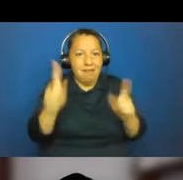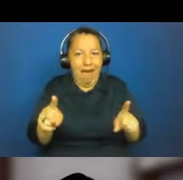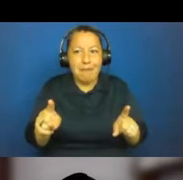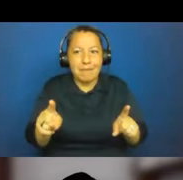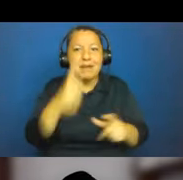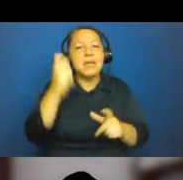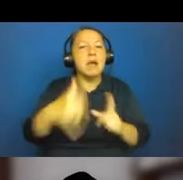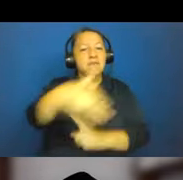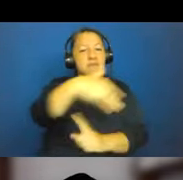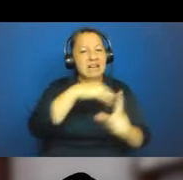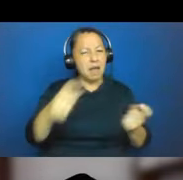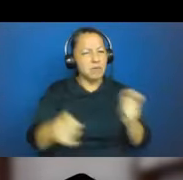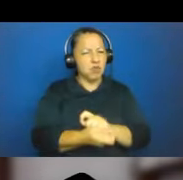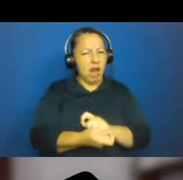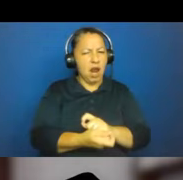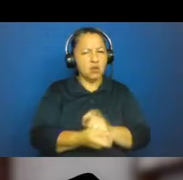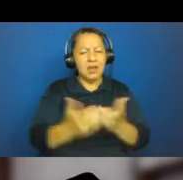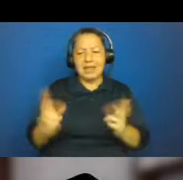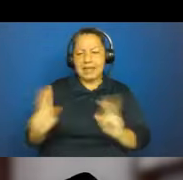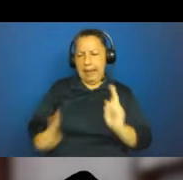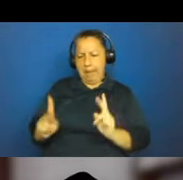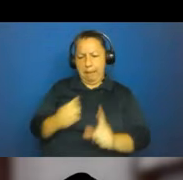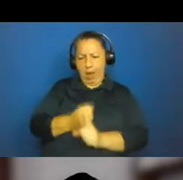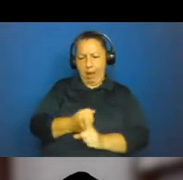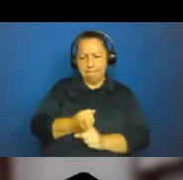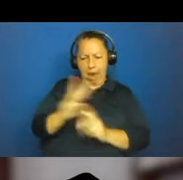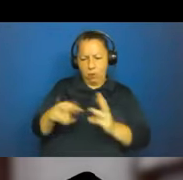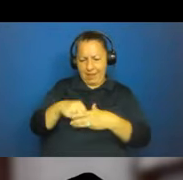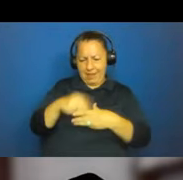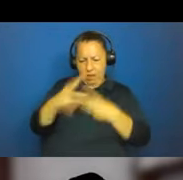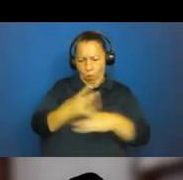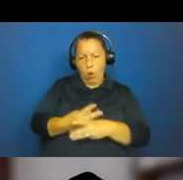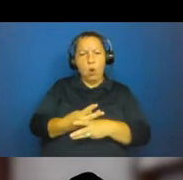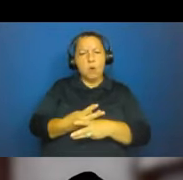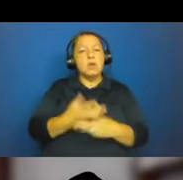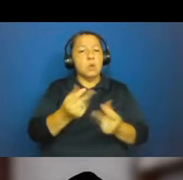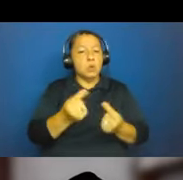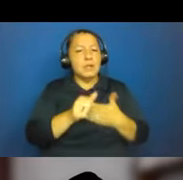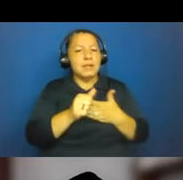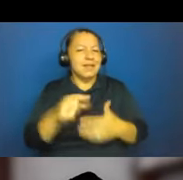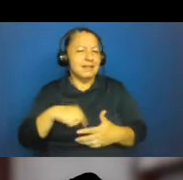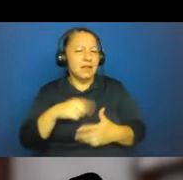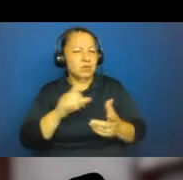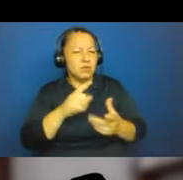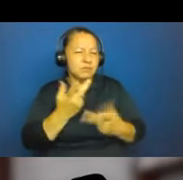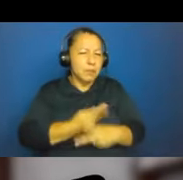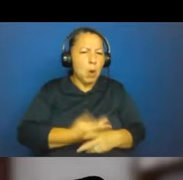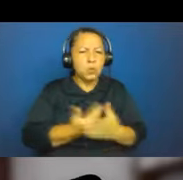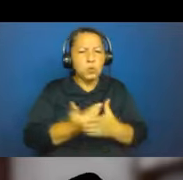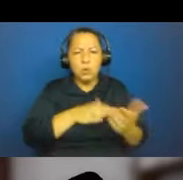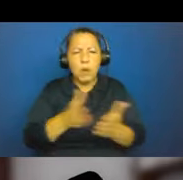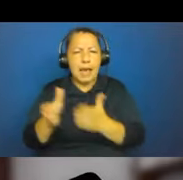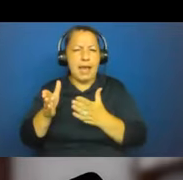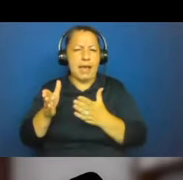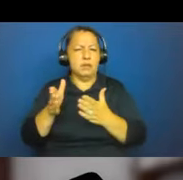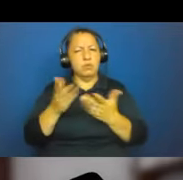underscores the need for us to think of new ways to study a disease like malaria, but also other vector-borne diseases. In